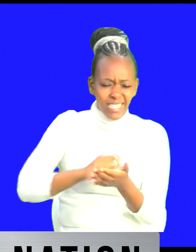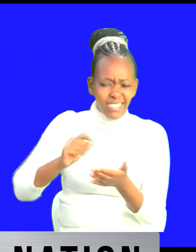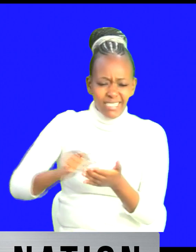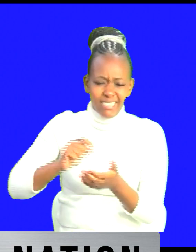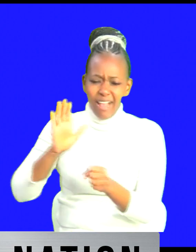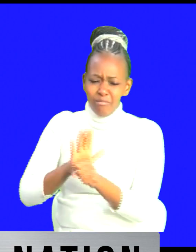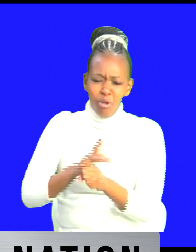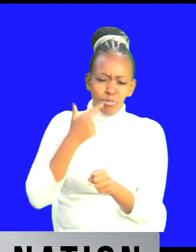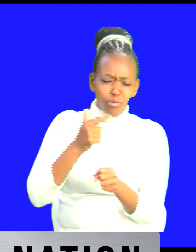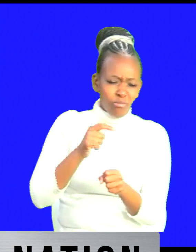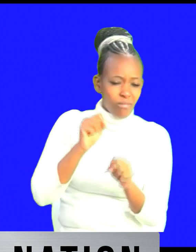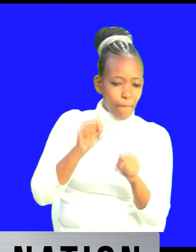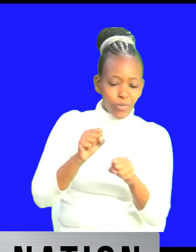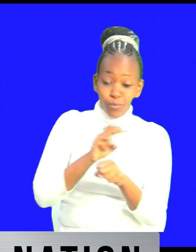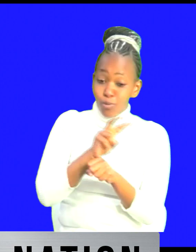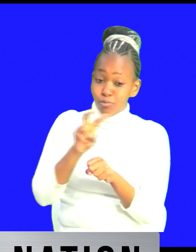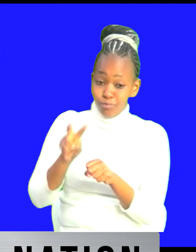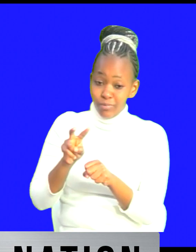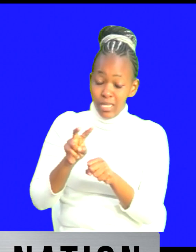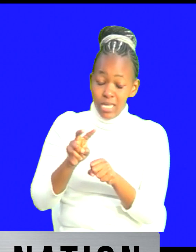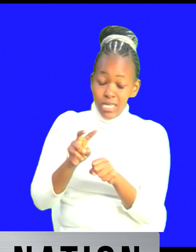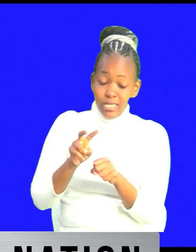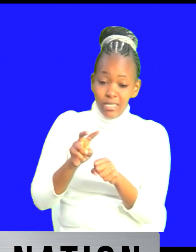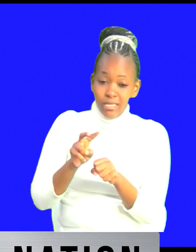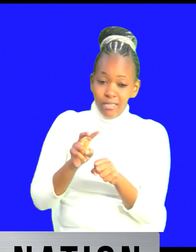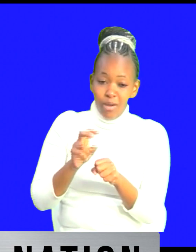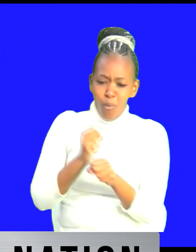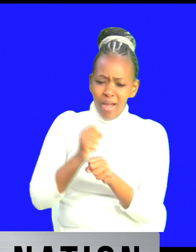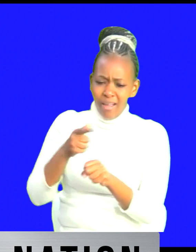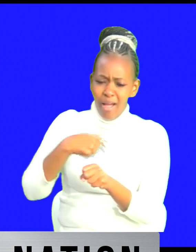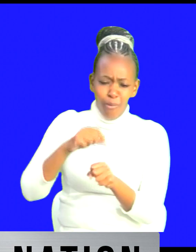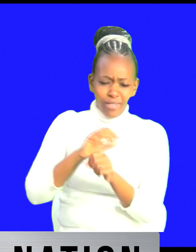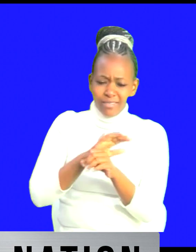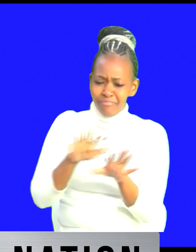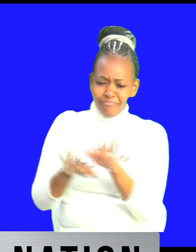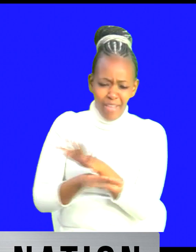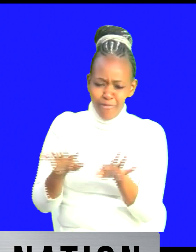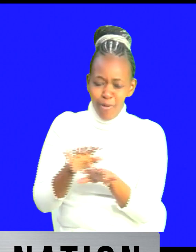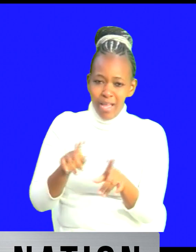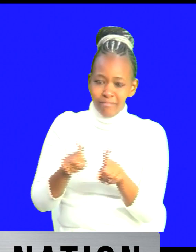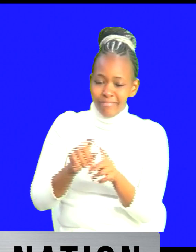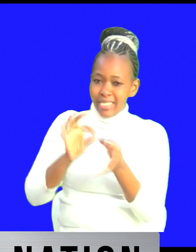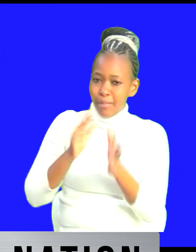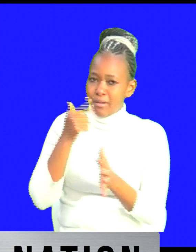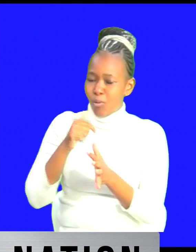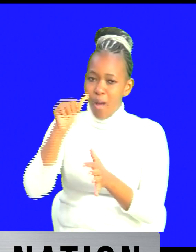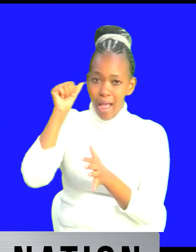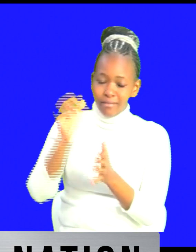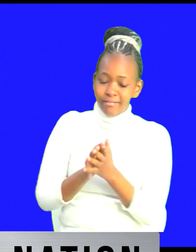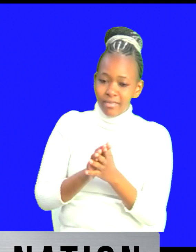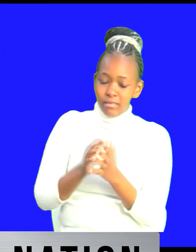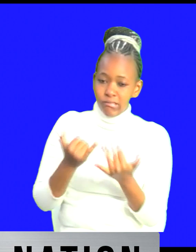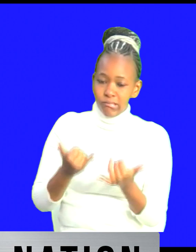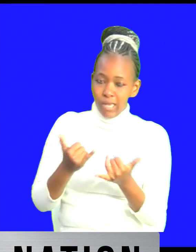kill a man okay and our sign language interpreter is an jokey now nicholas